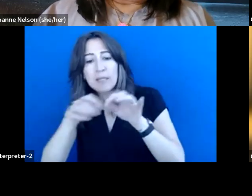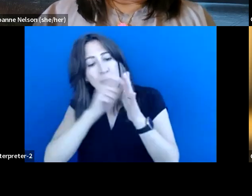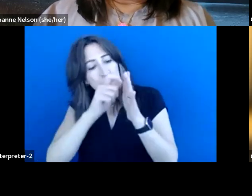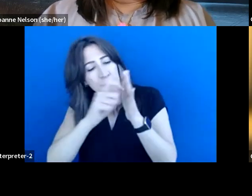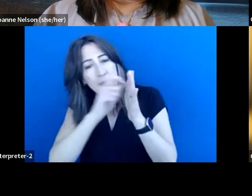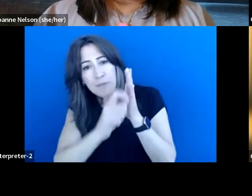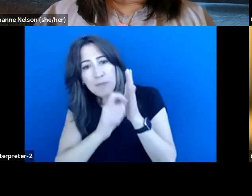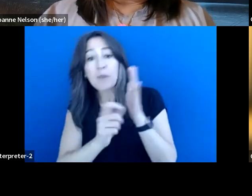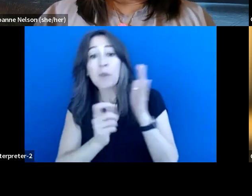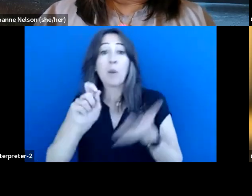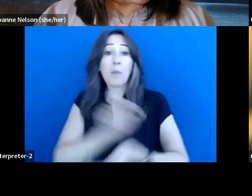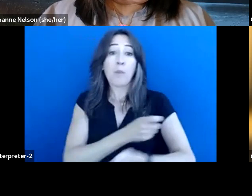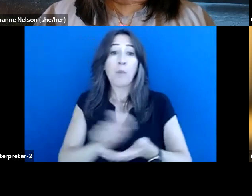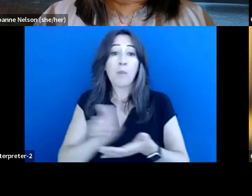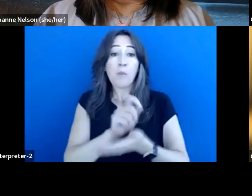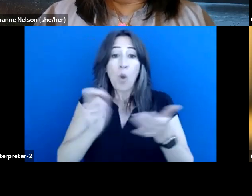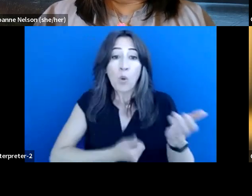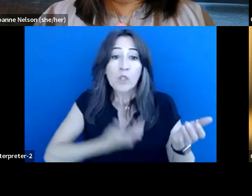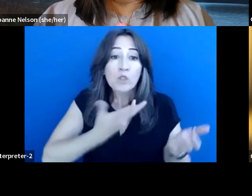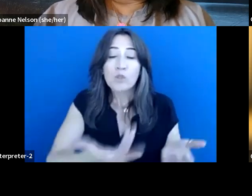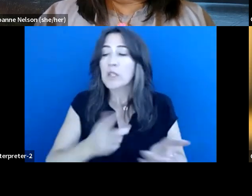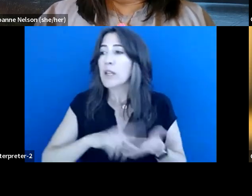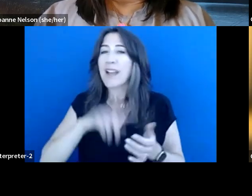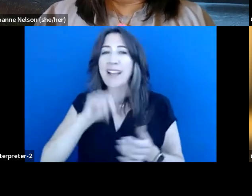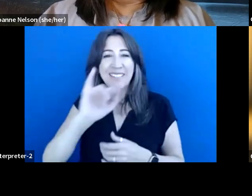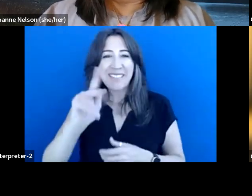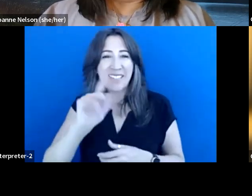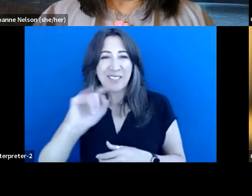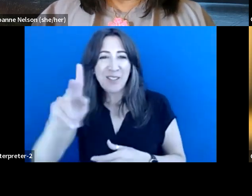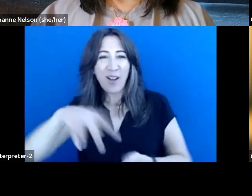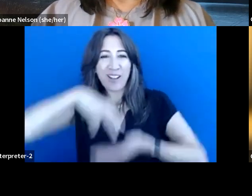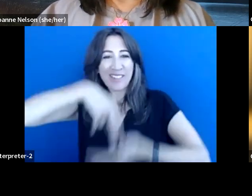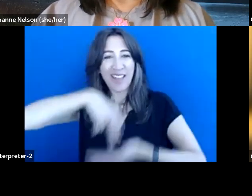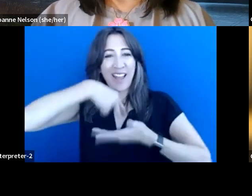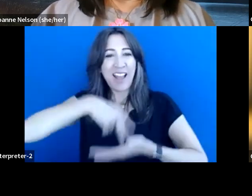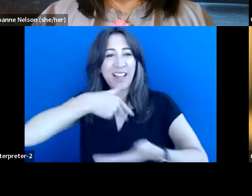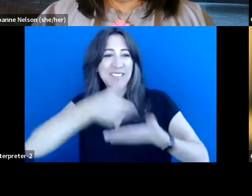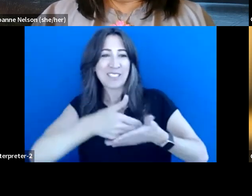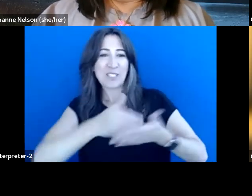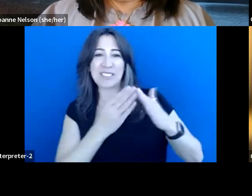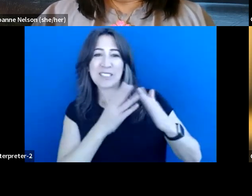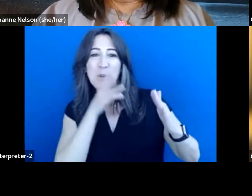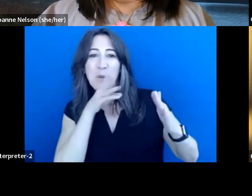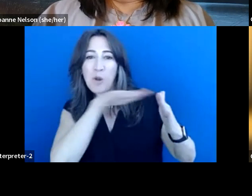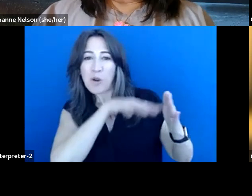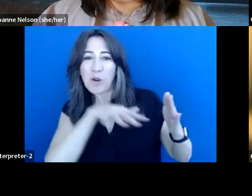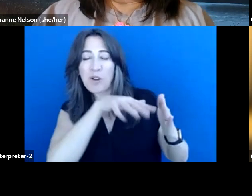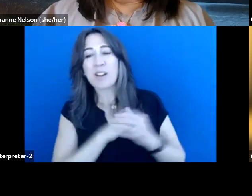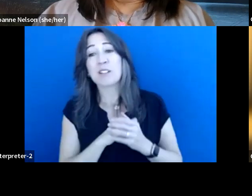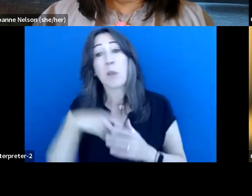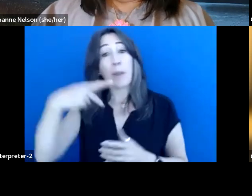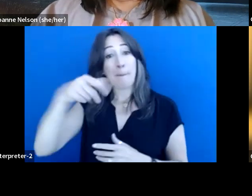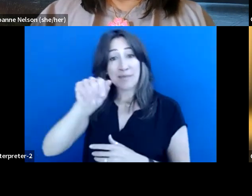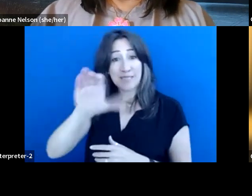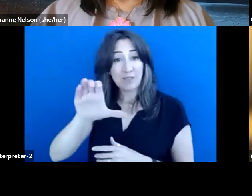of TikTok videos where she was dancing by, you know, an urban water source. And I must say, the Pacific Association of First Nations